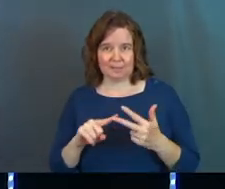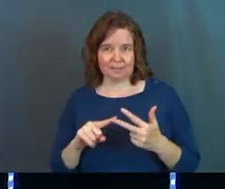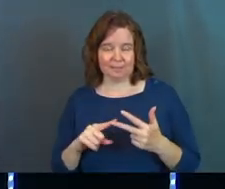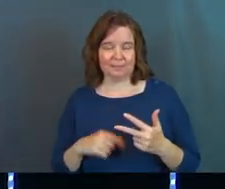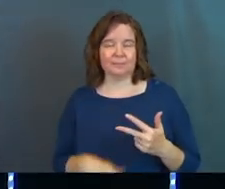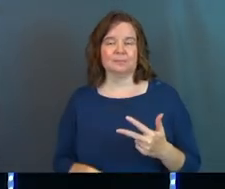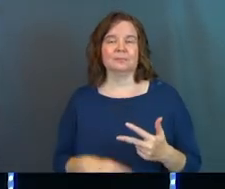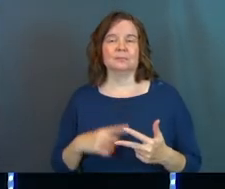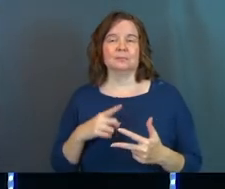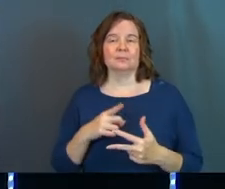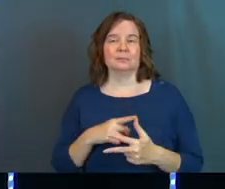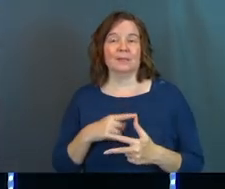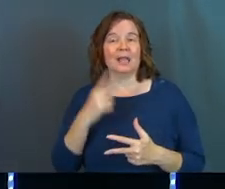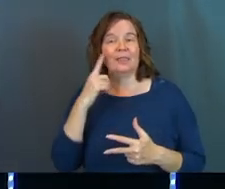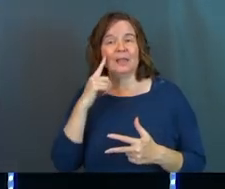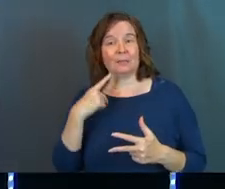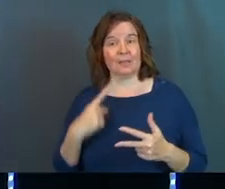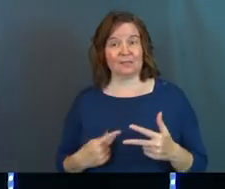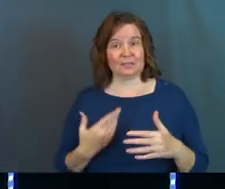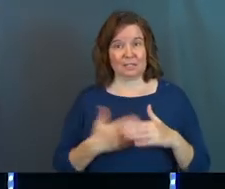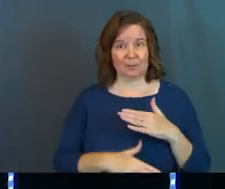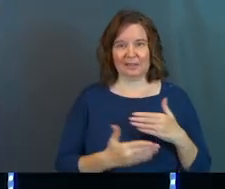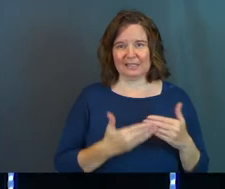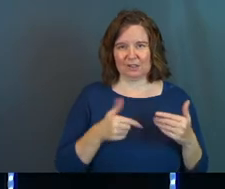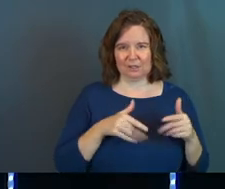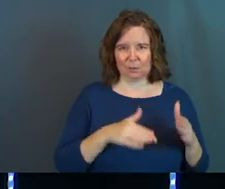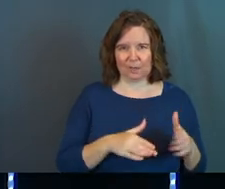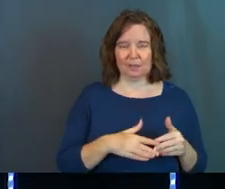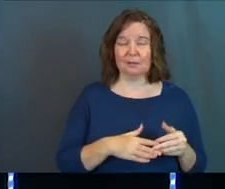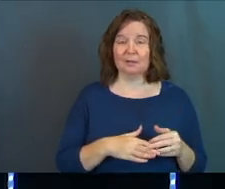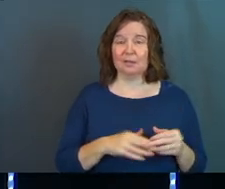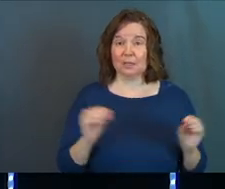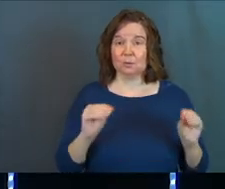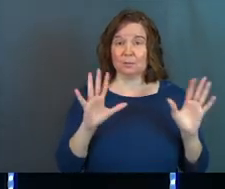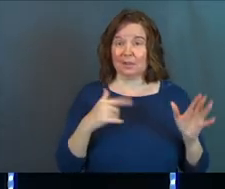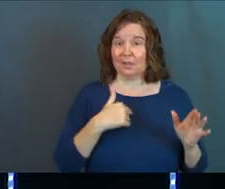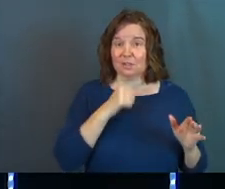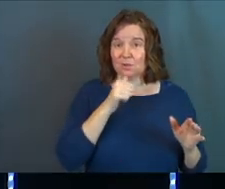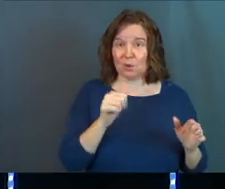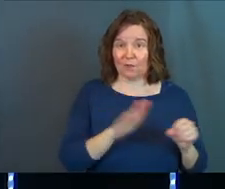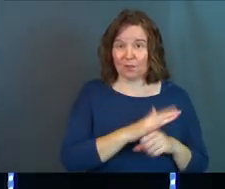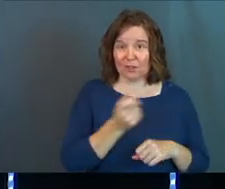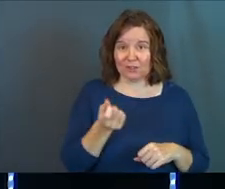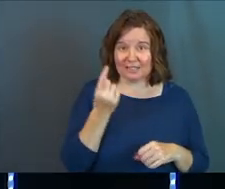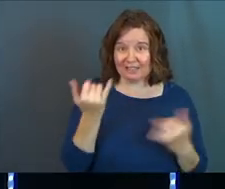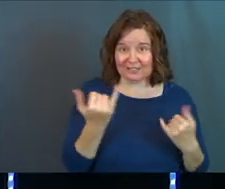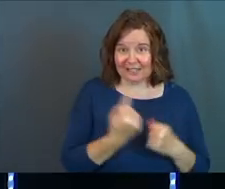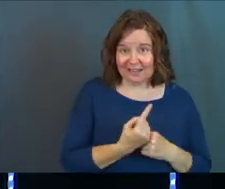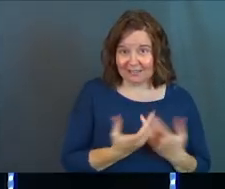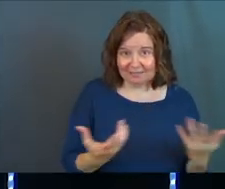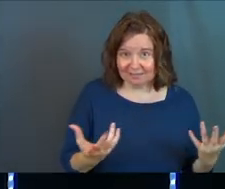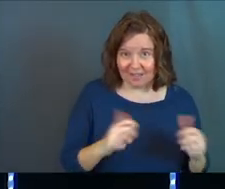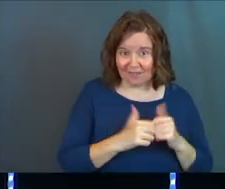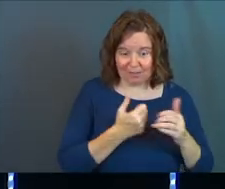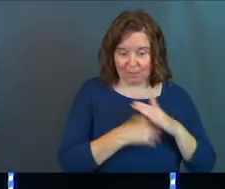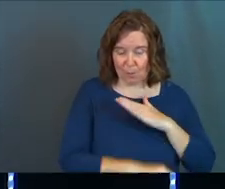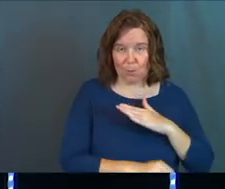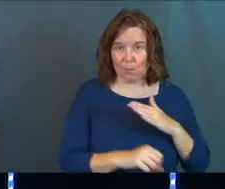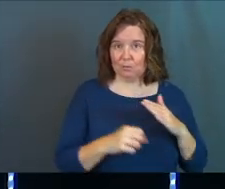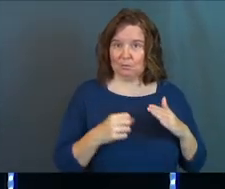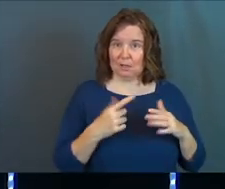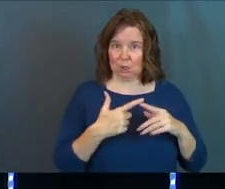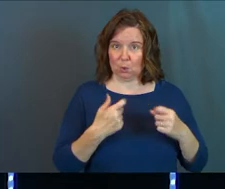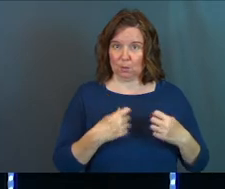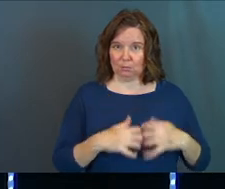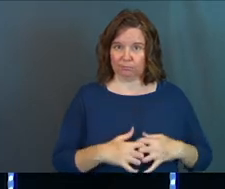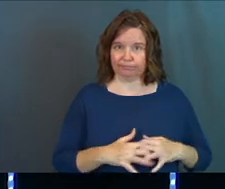them real quick. Think about your physical birth. It's easier this way. It was a miracle that you don't fully understand even to this day. The way that